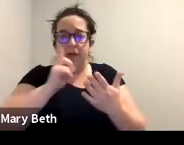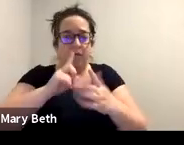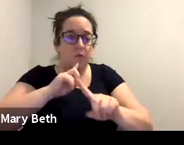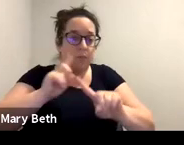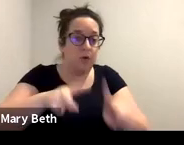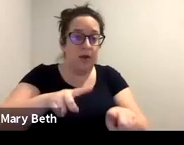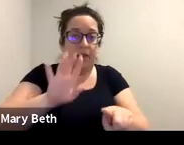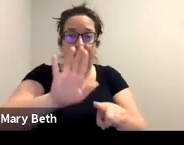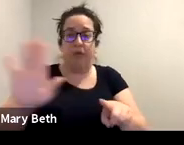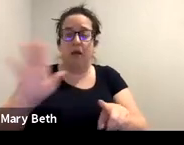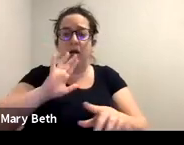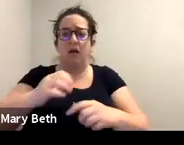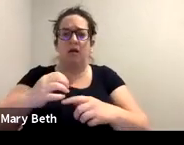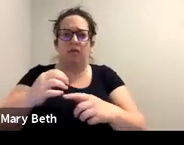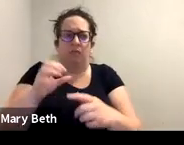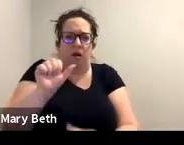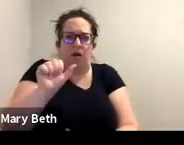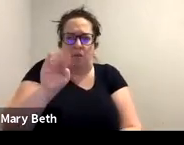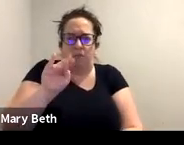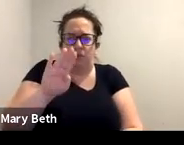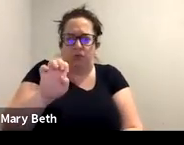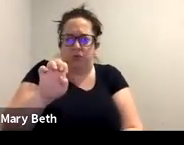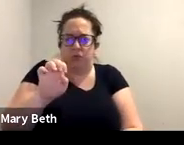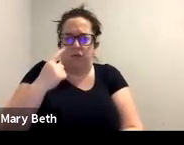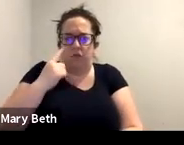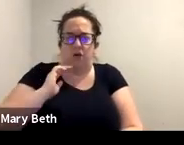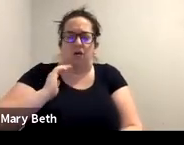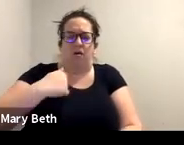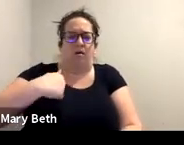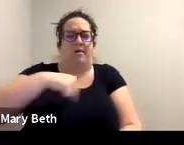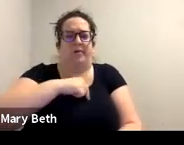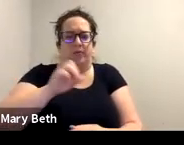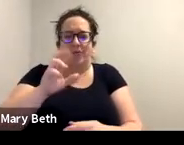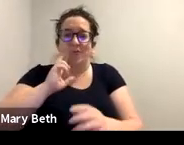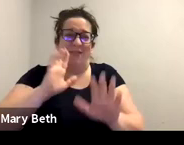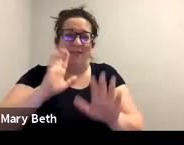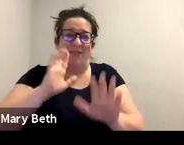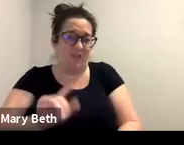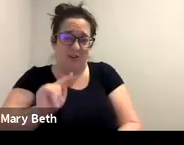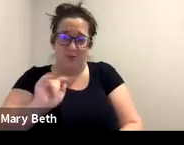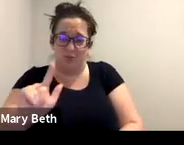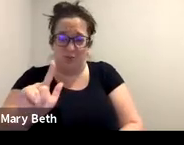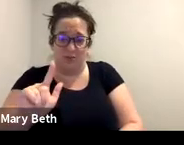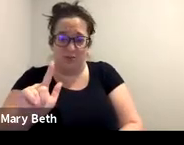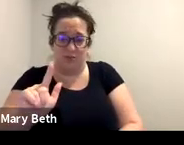like that, that can be so powerful and such a great tool for them and such an easy thing for us to do as advocates.